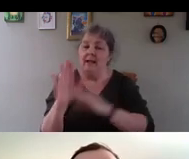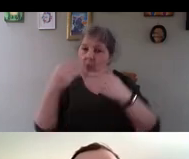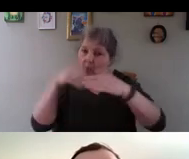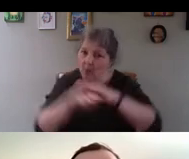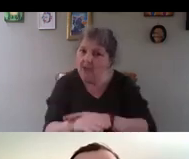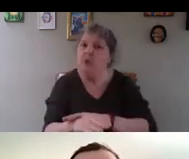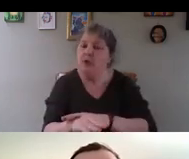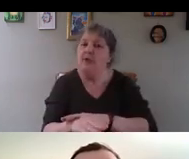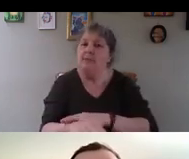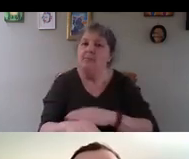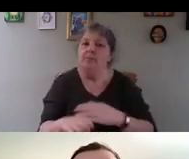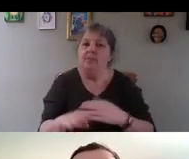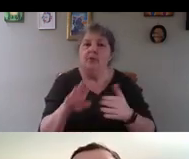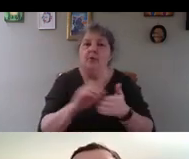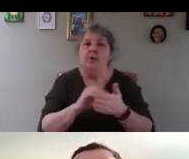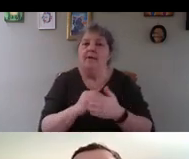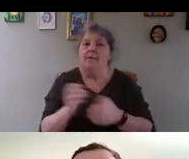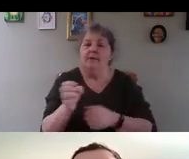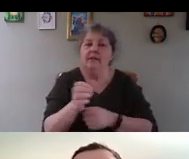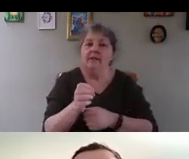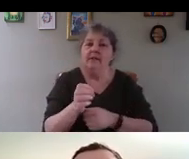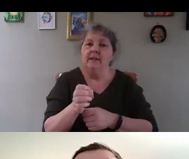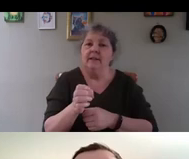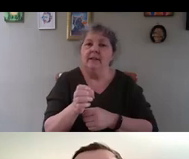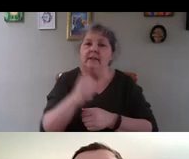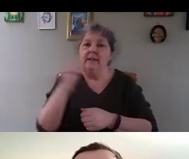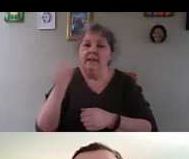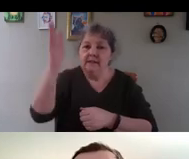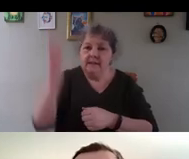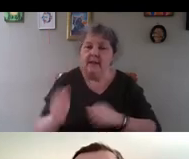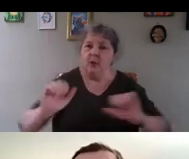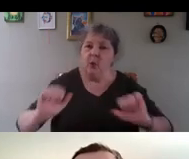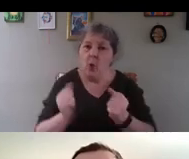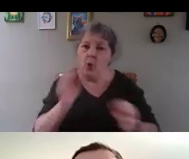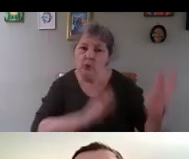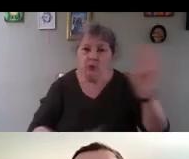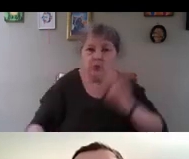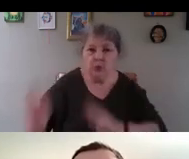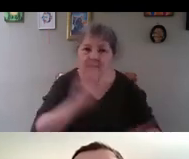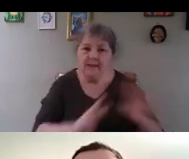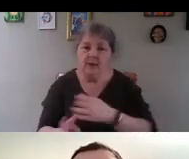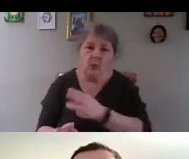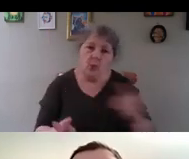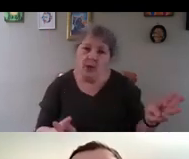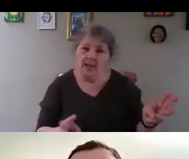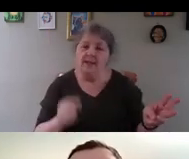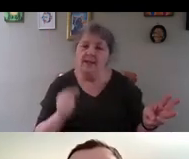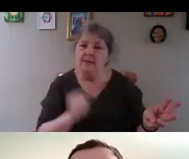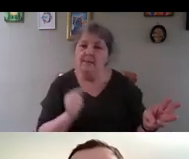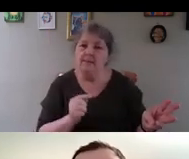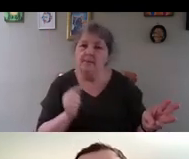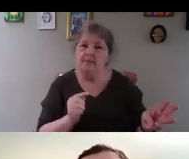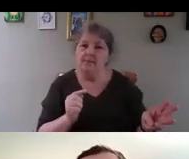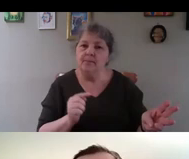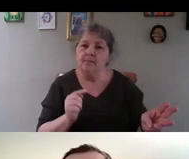you have the east side, which is cold and windy, the west side, which